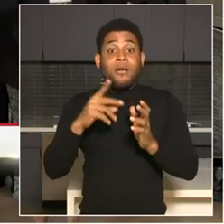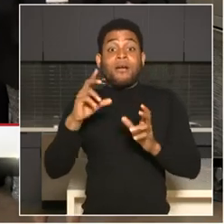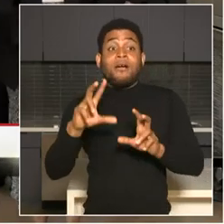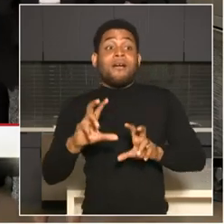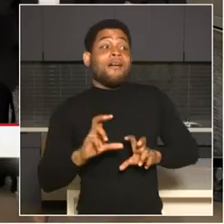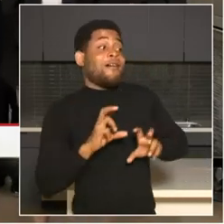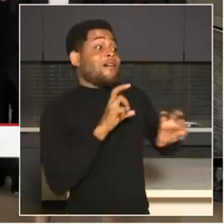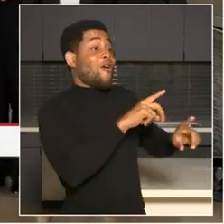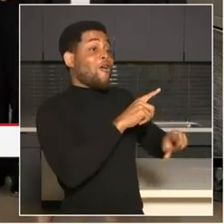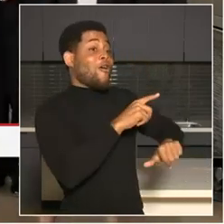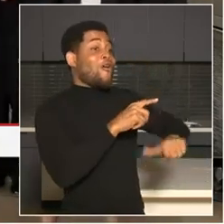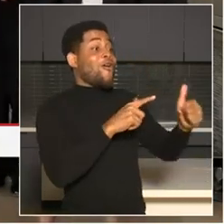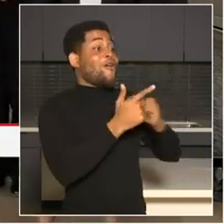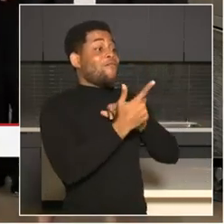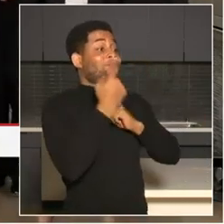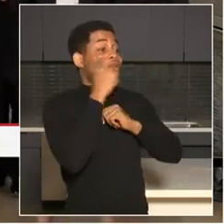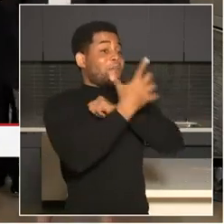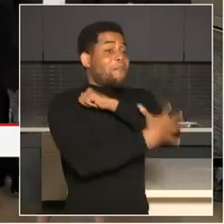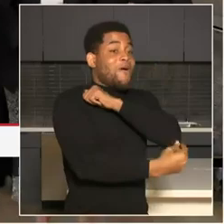backgrounds?